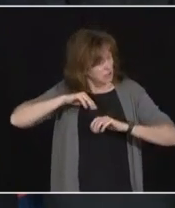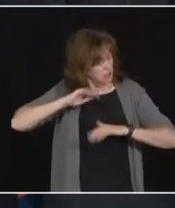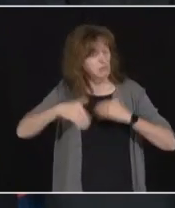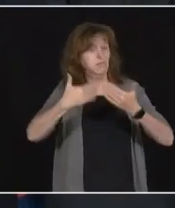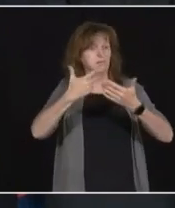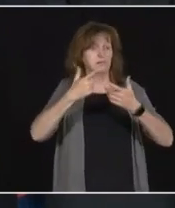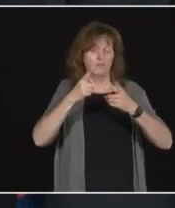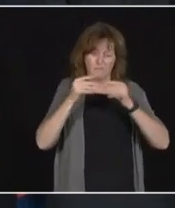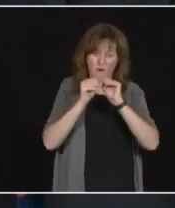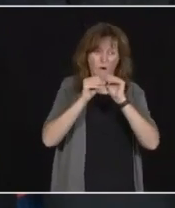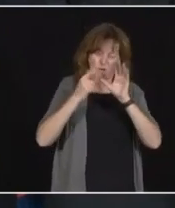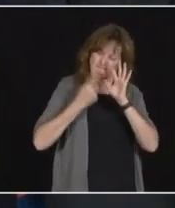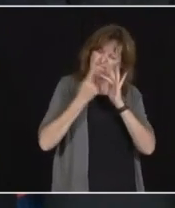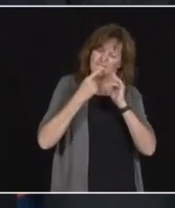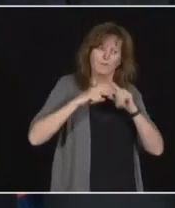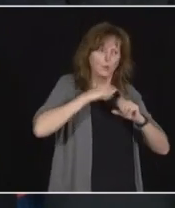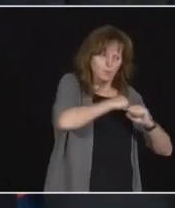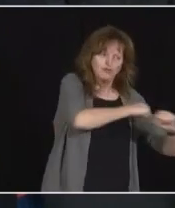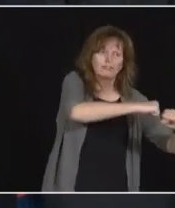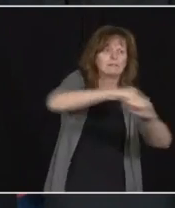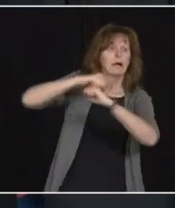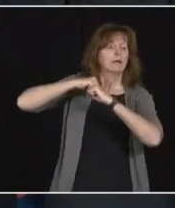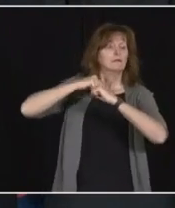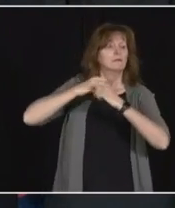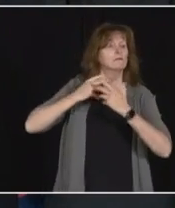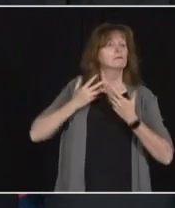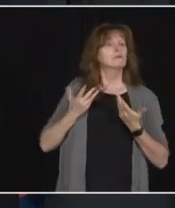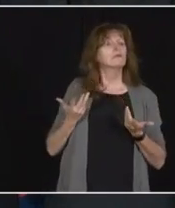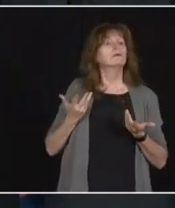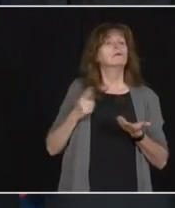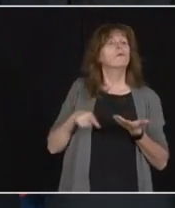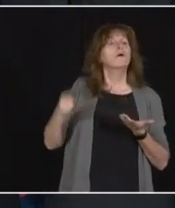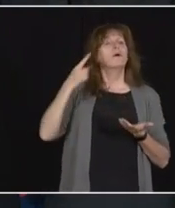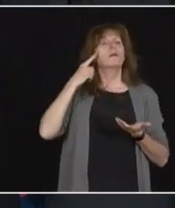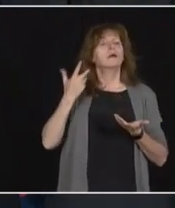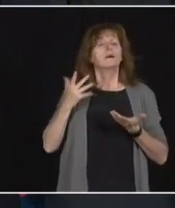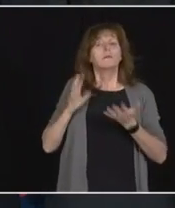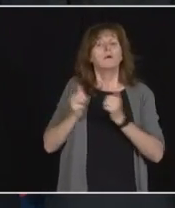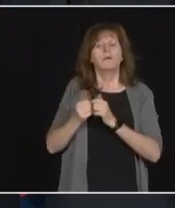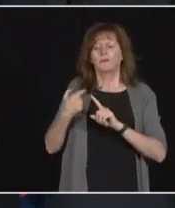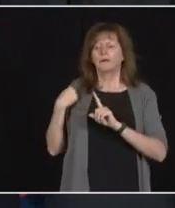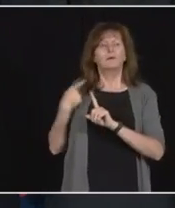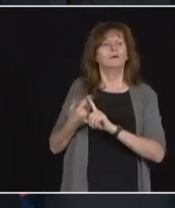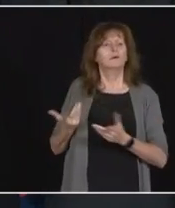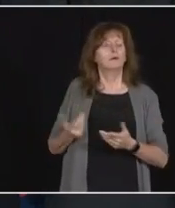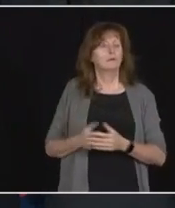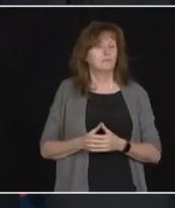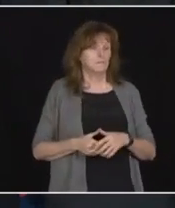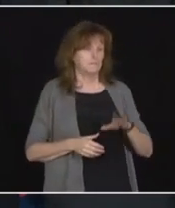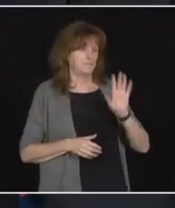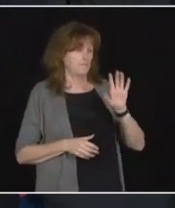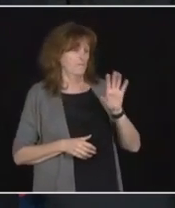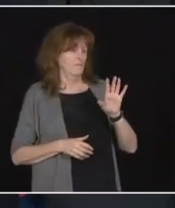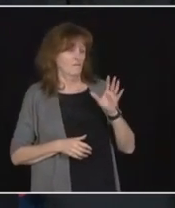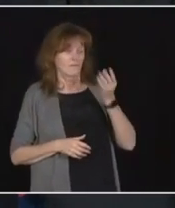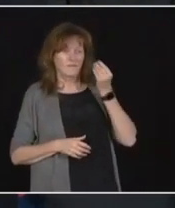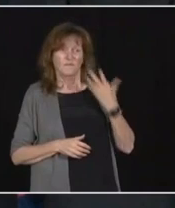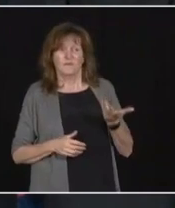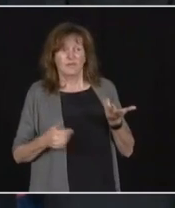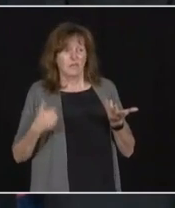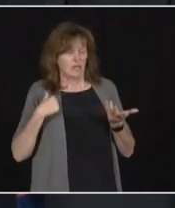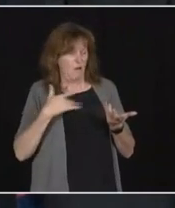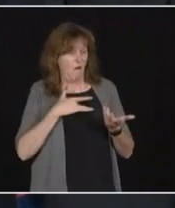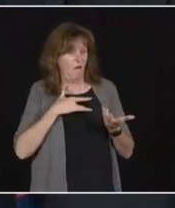vulnerable seniors? long before the protections were put in place? First of all, my heart breaks for anyone that lost a loved one.